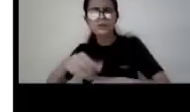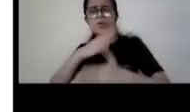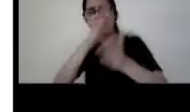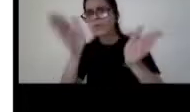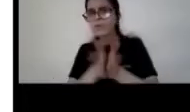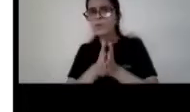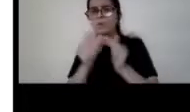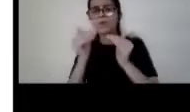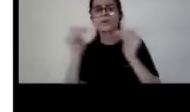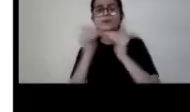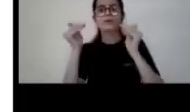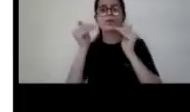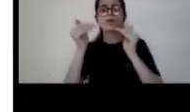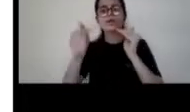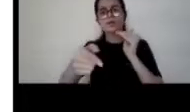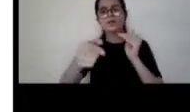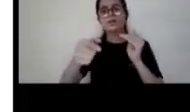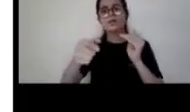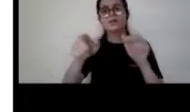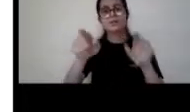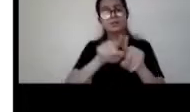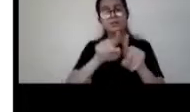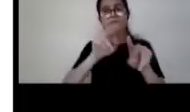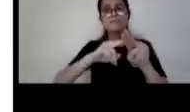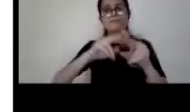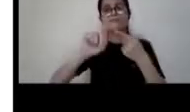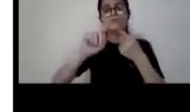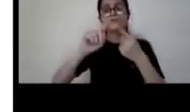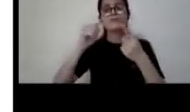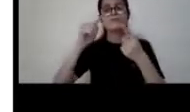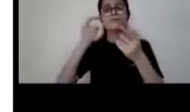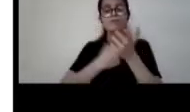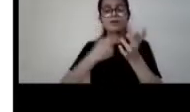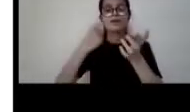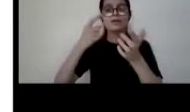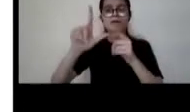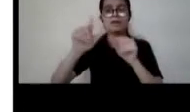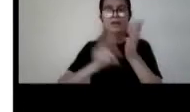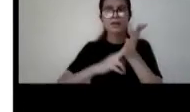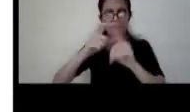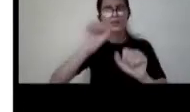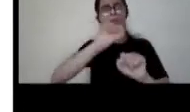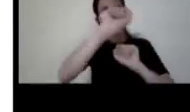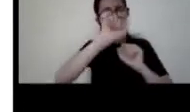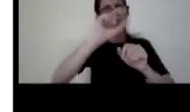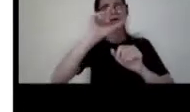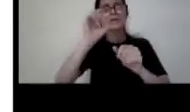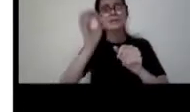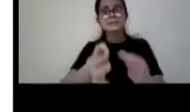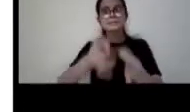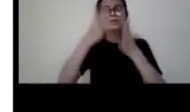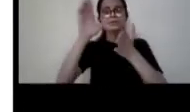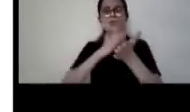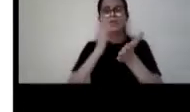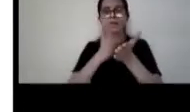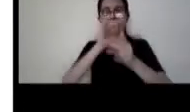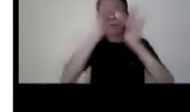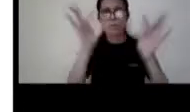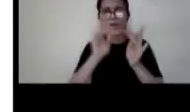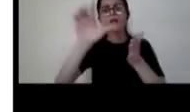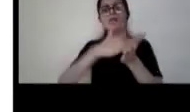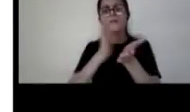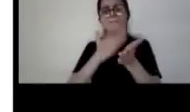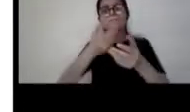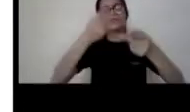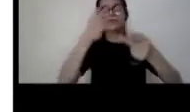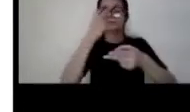the finland is also running a special library online library for persons with blindness low for